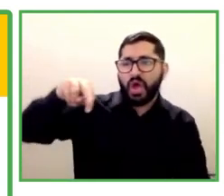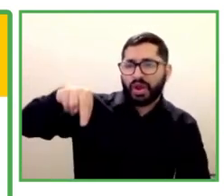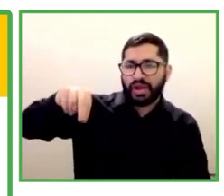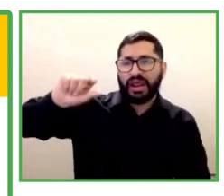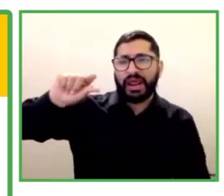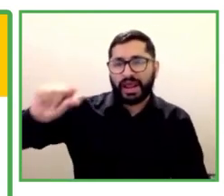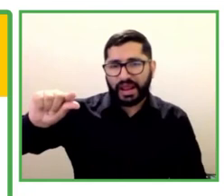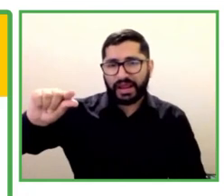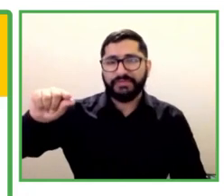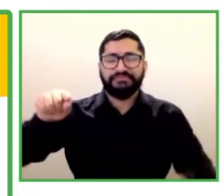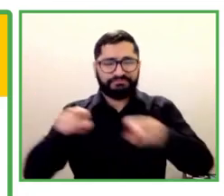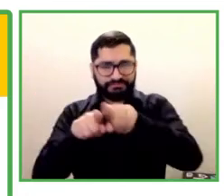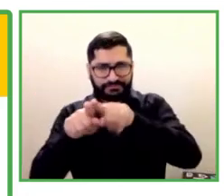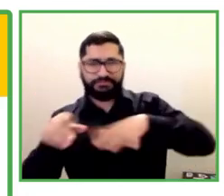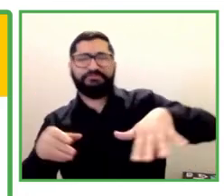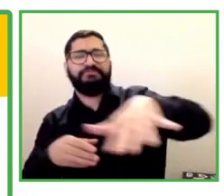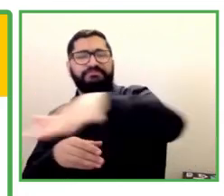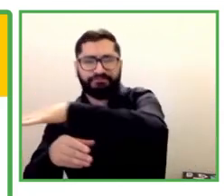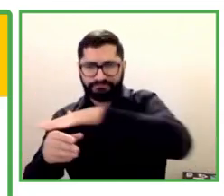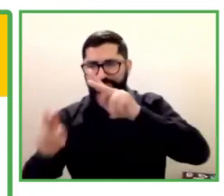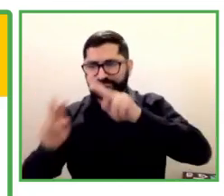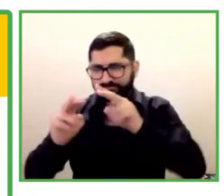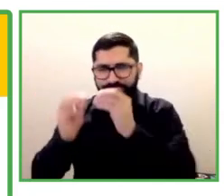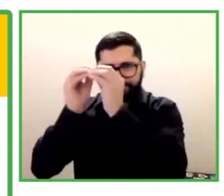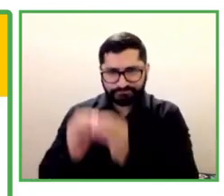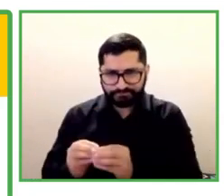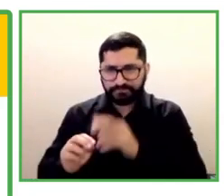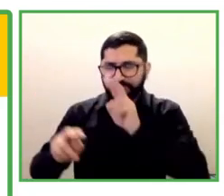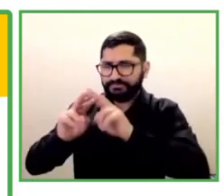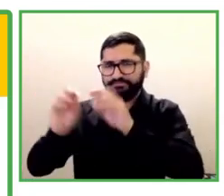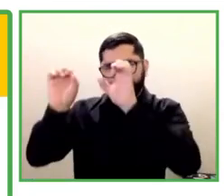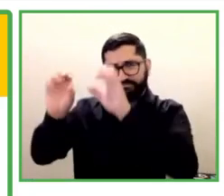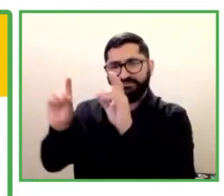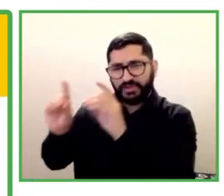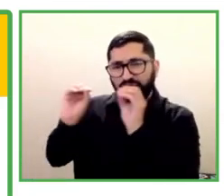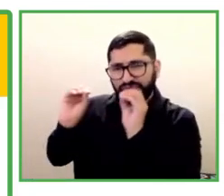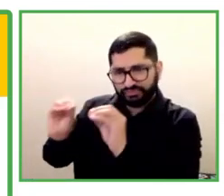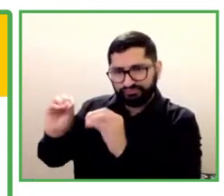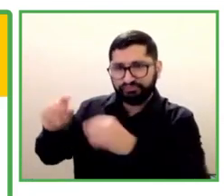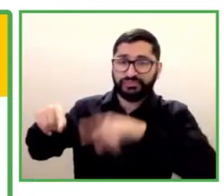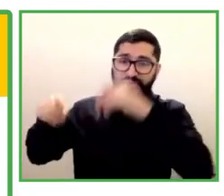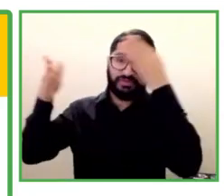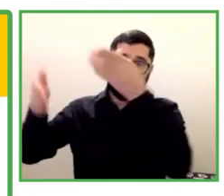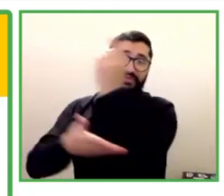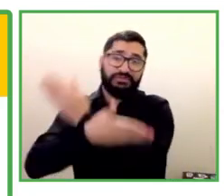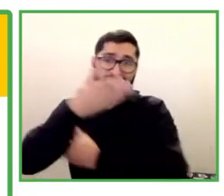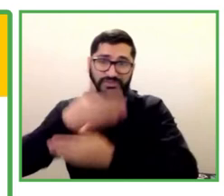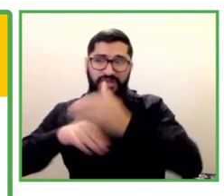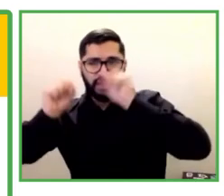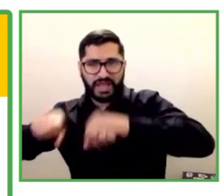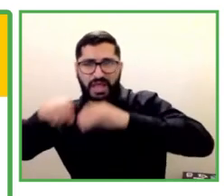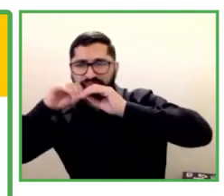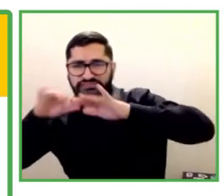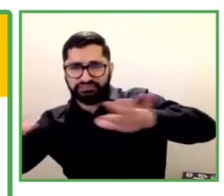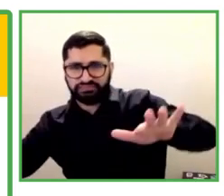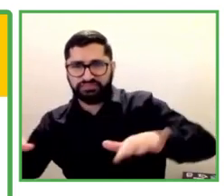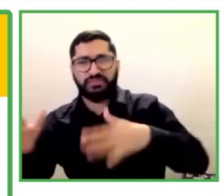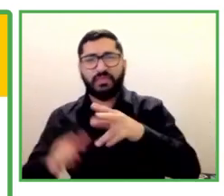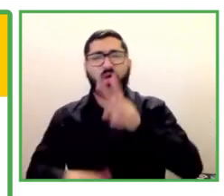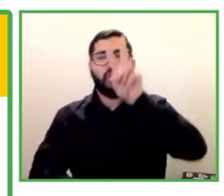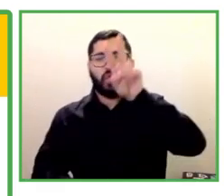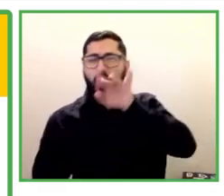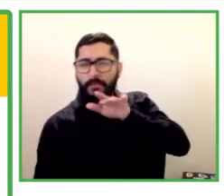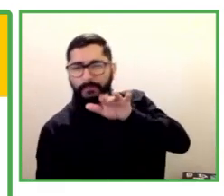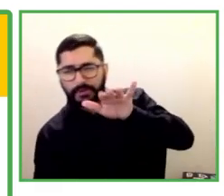.2 million households to date. But the most beautiful thing is today, our alumni with disabilities are